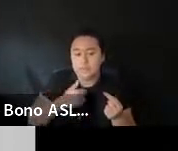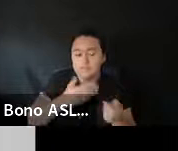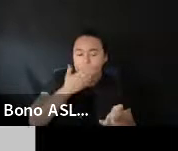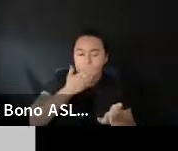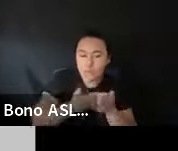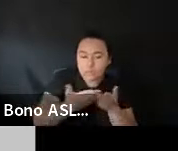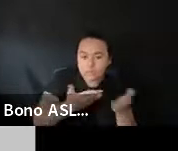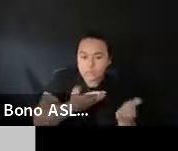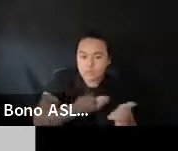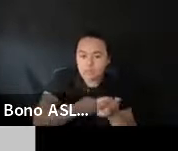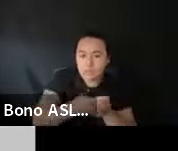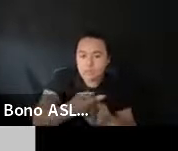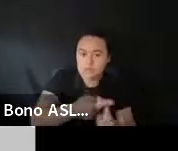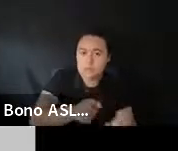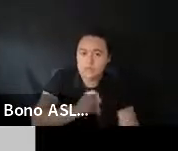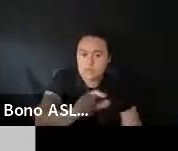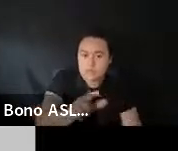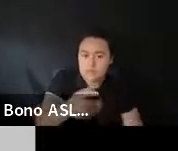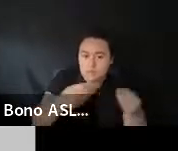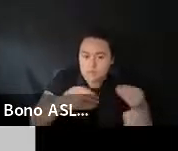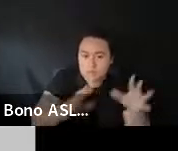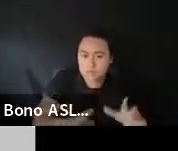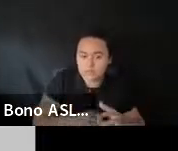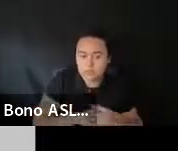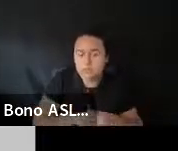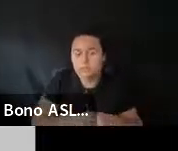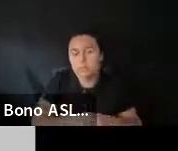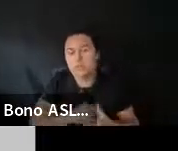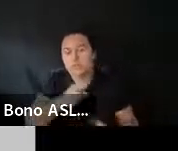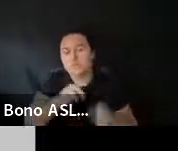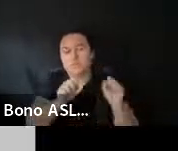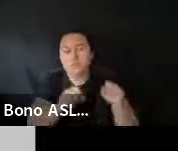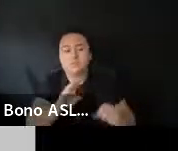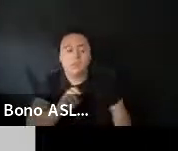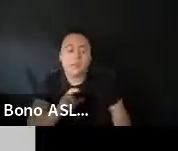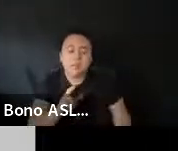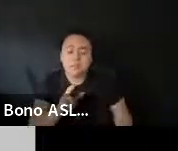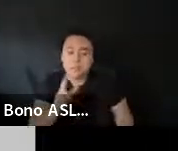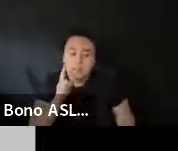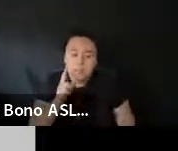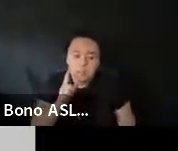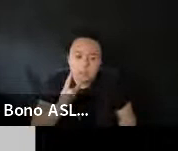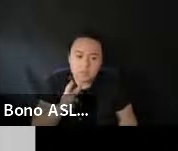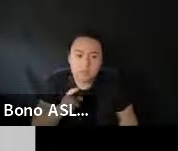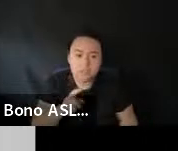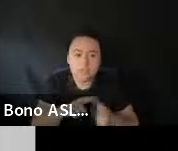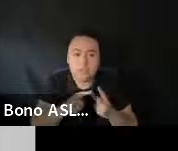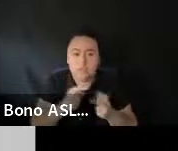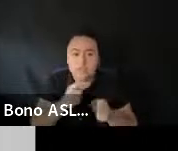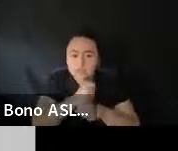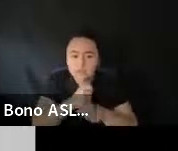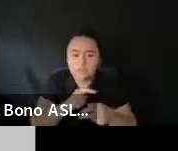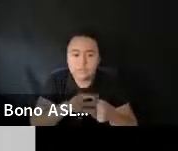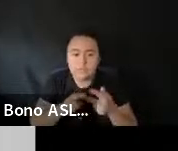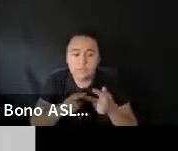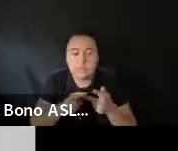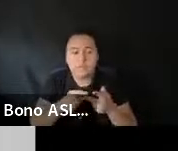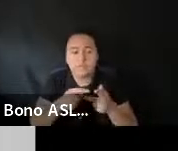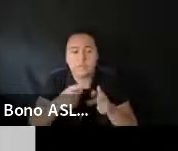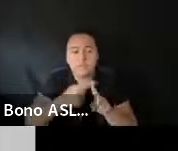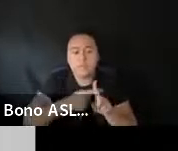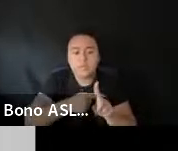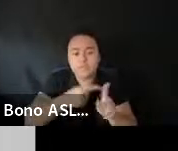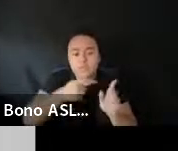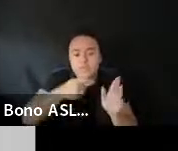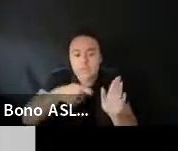from Illinois vendors. So. You know. Everything from. You know. Lunch. Coffee. To camera rentals. You know. Truck rentals. You